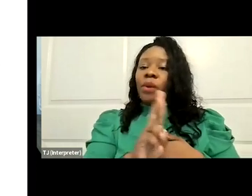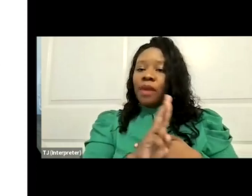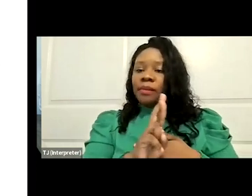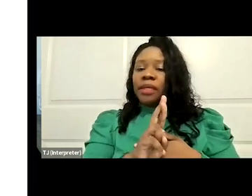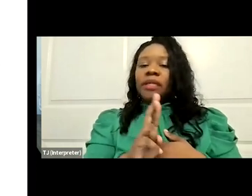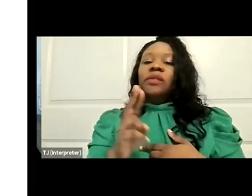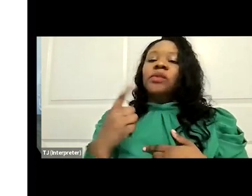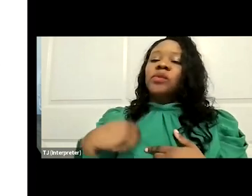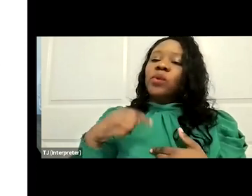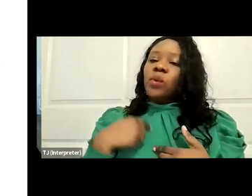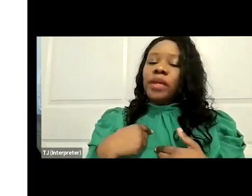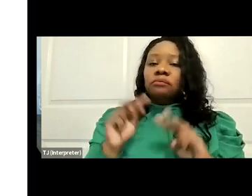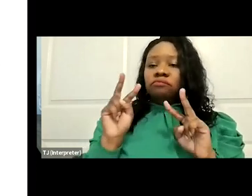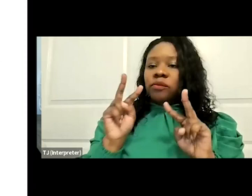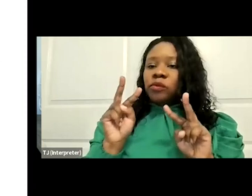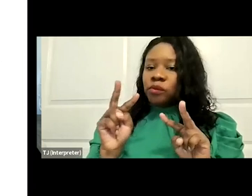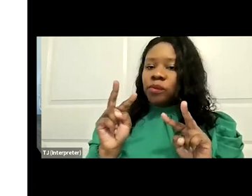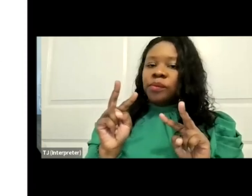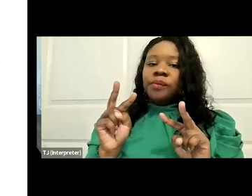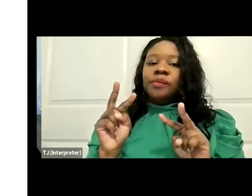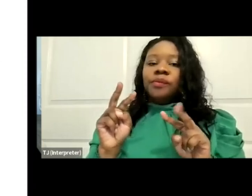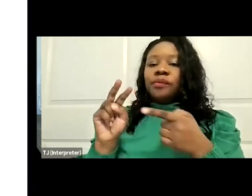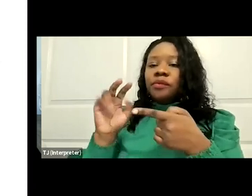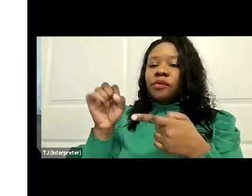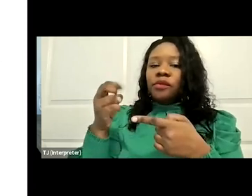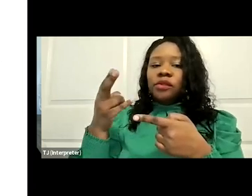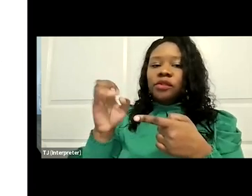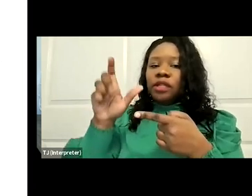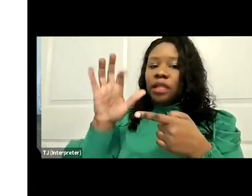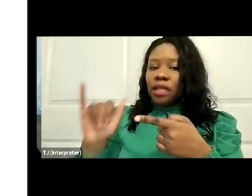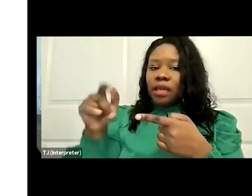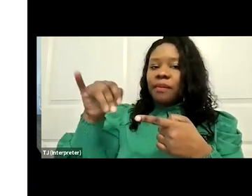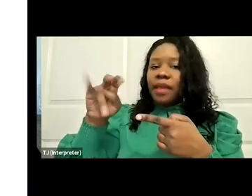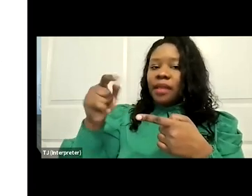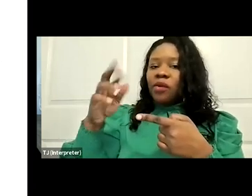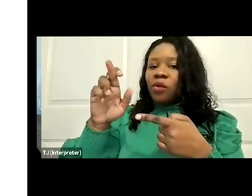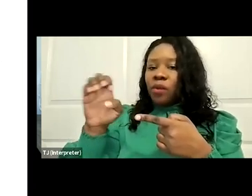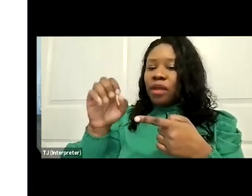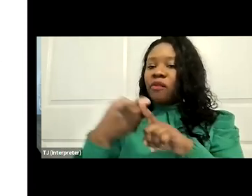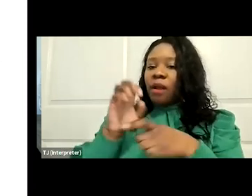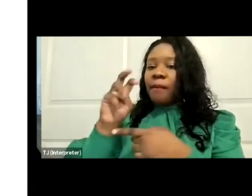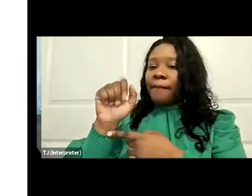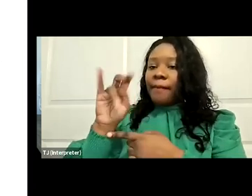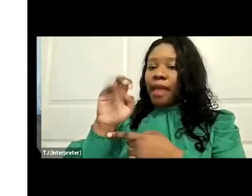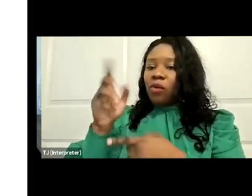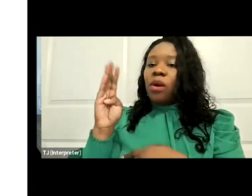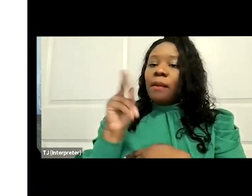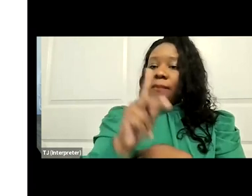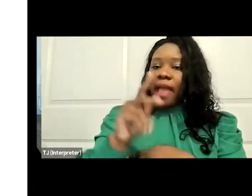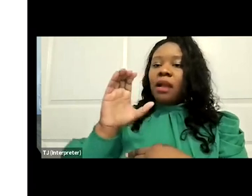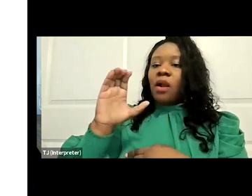We do anticipate that Shelley Pingree from Maine will return as the co-chair.